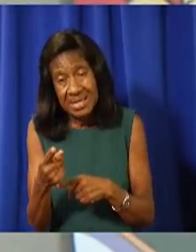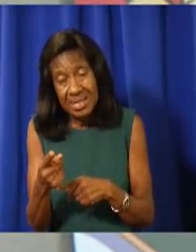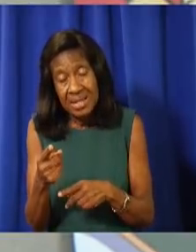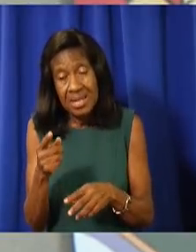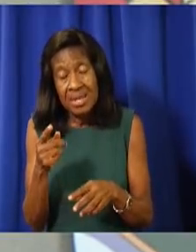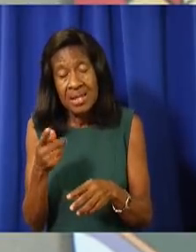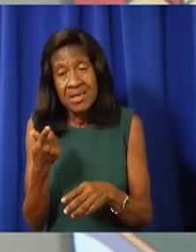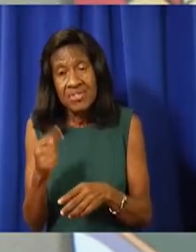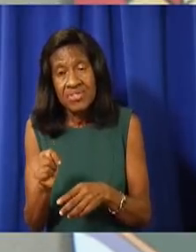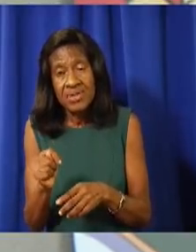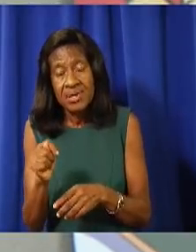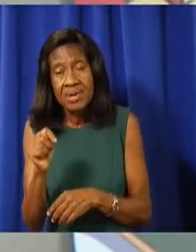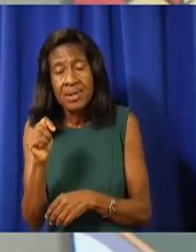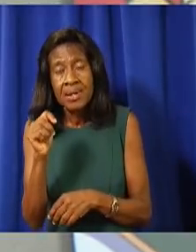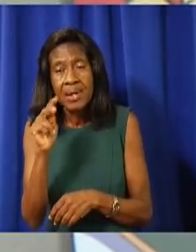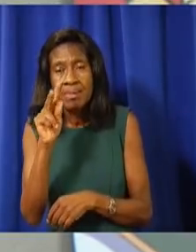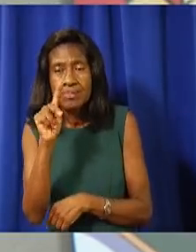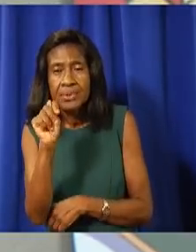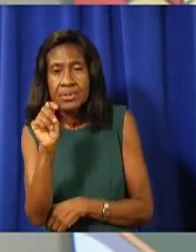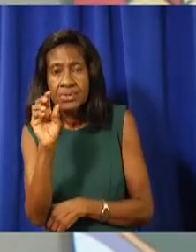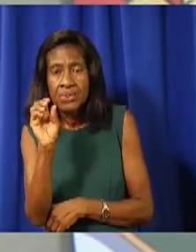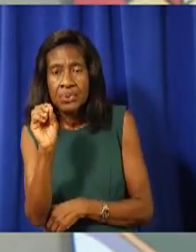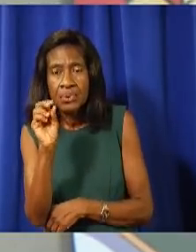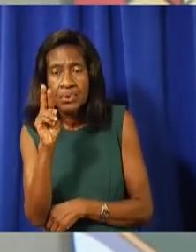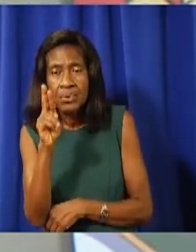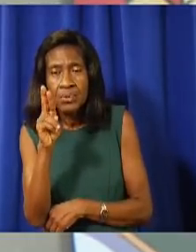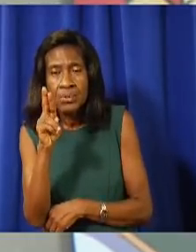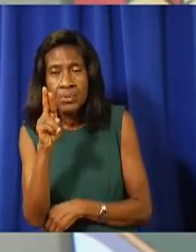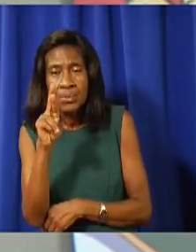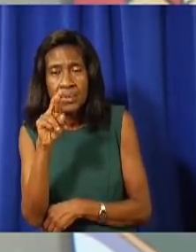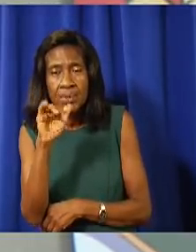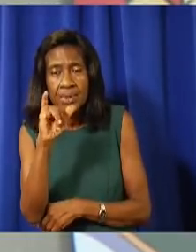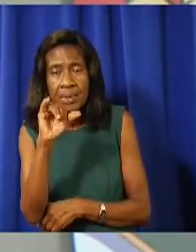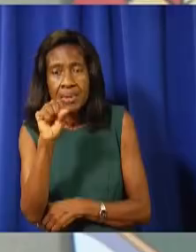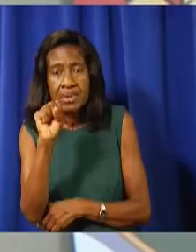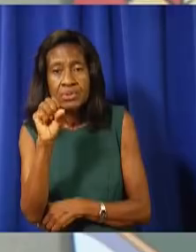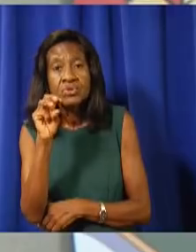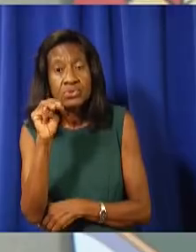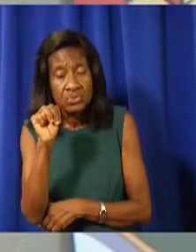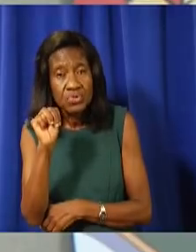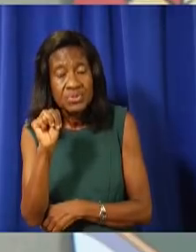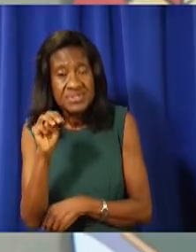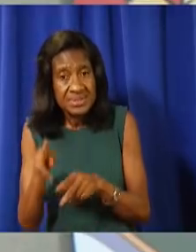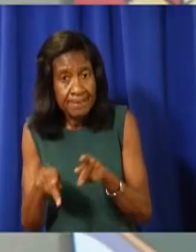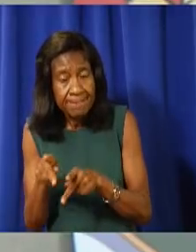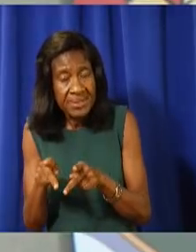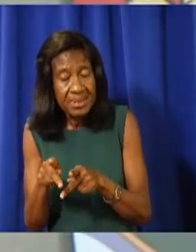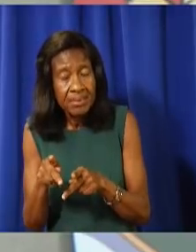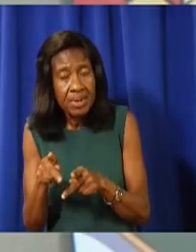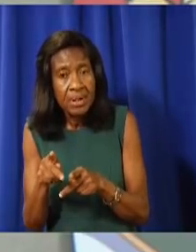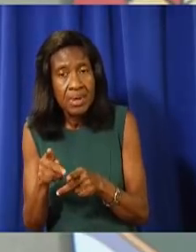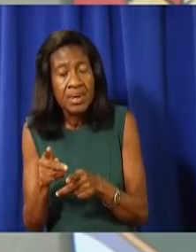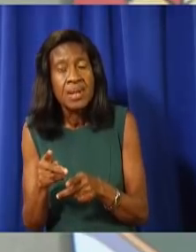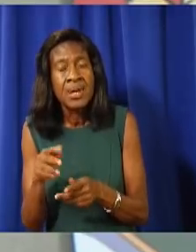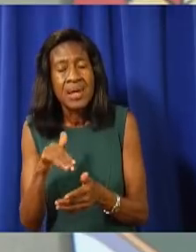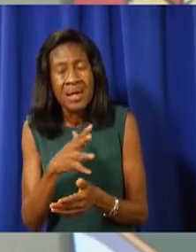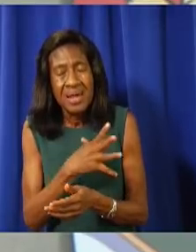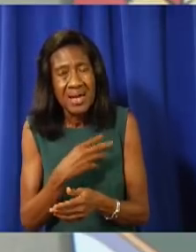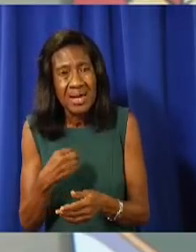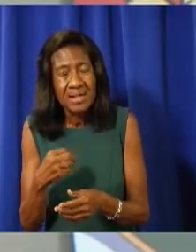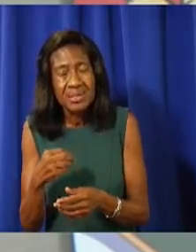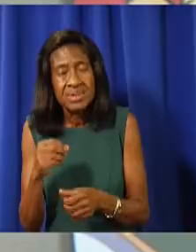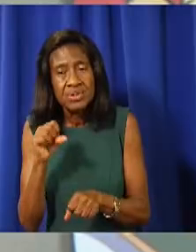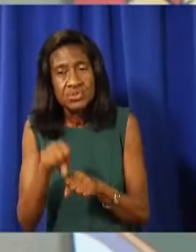quickly as possible and then recognize that we are going to have to make plans to continue to